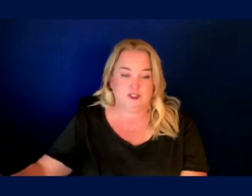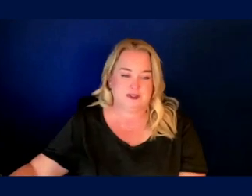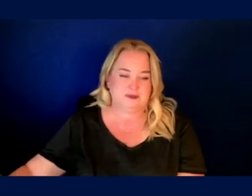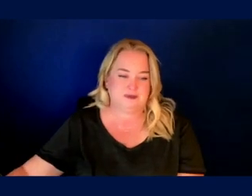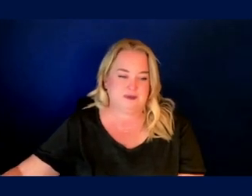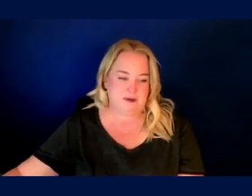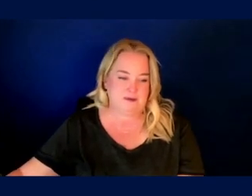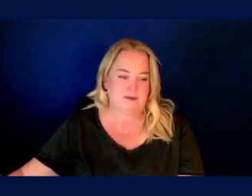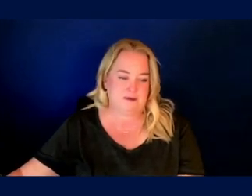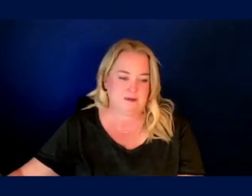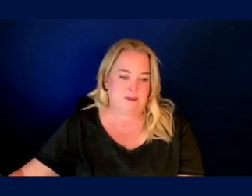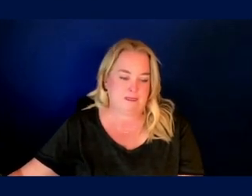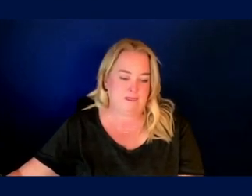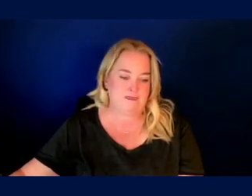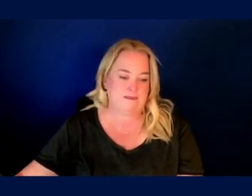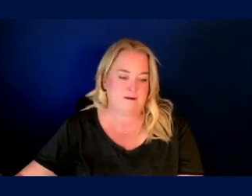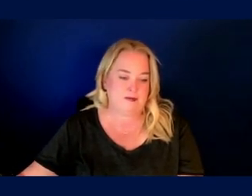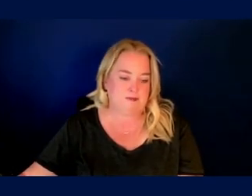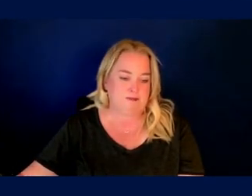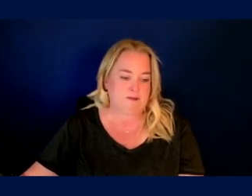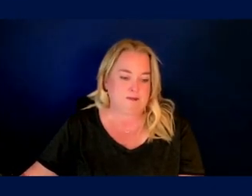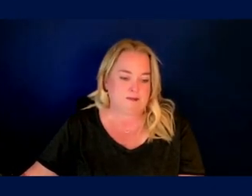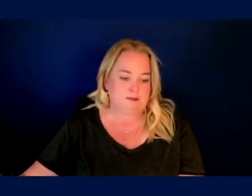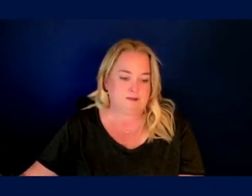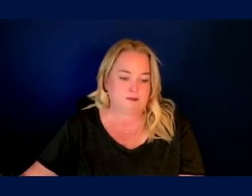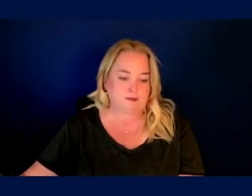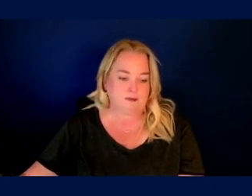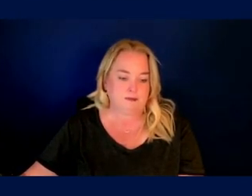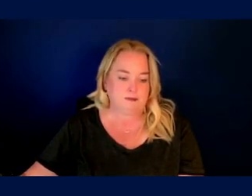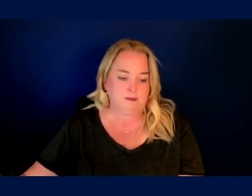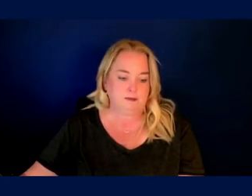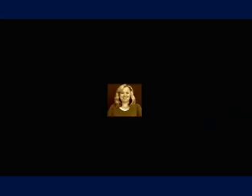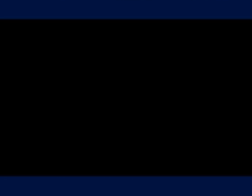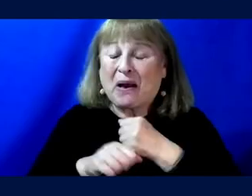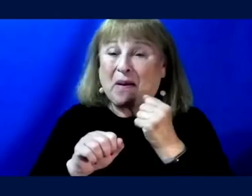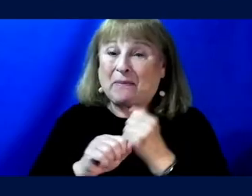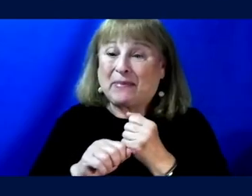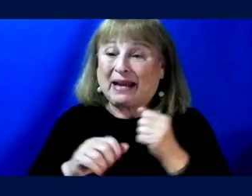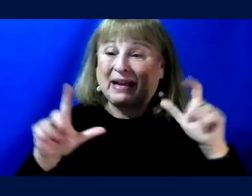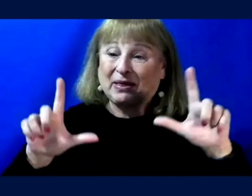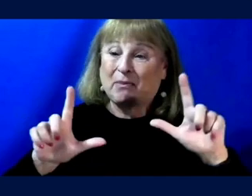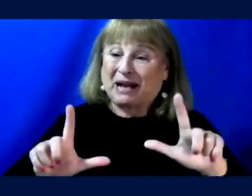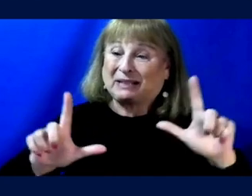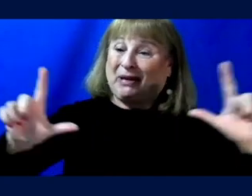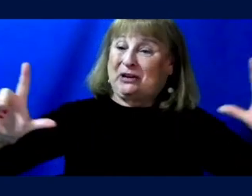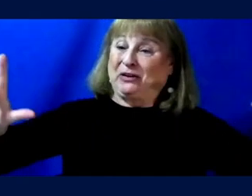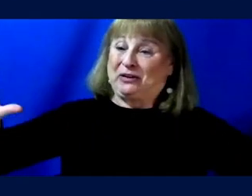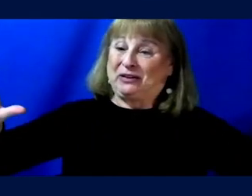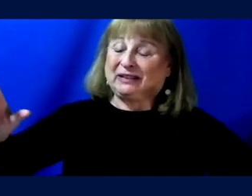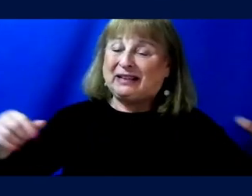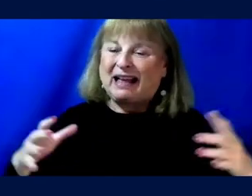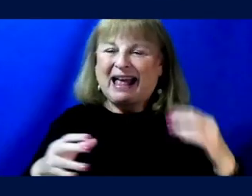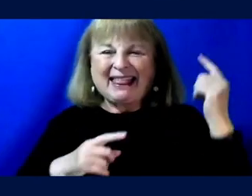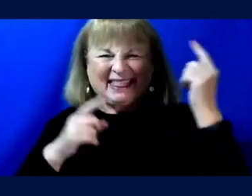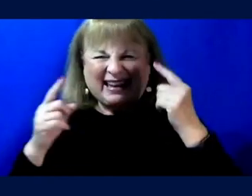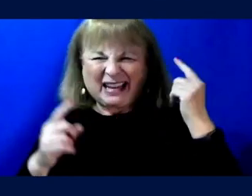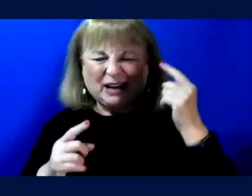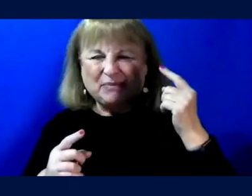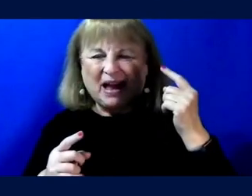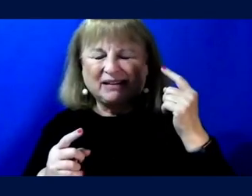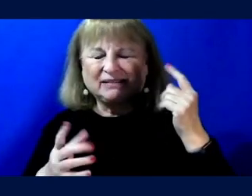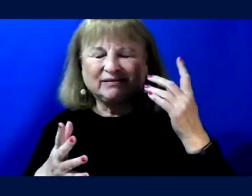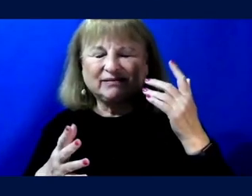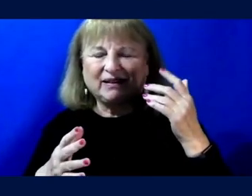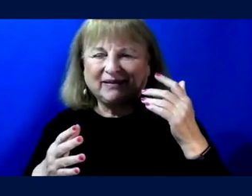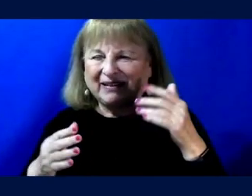Yeah. I love it. The idea of just making the box bigger and, and, and thinking about it into the,